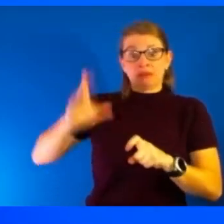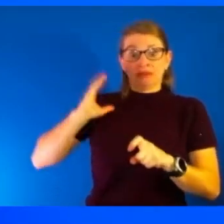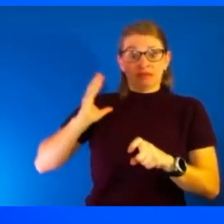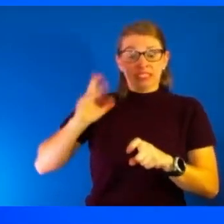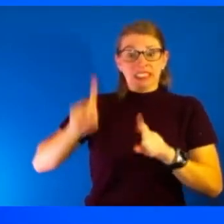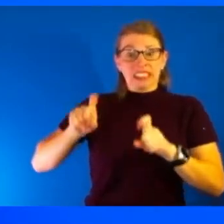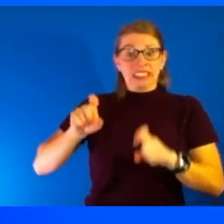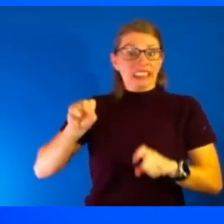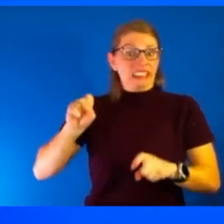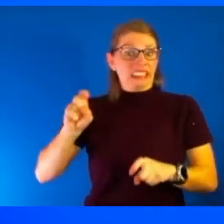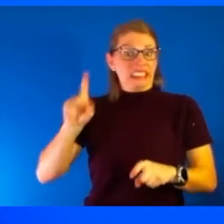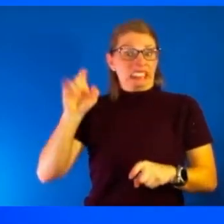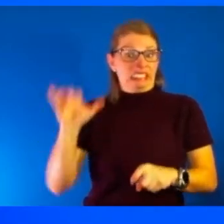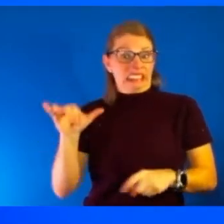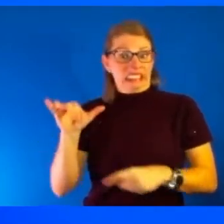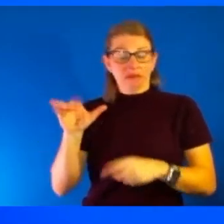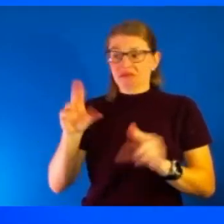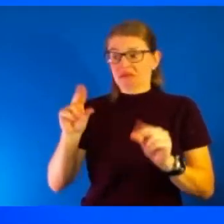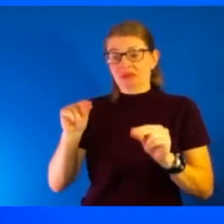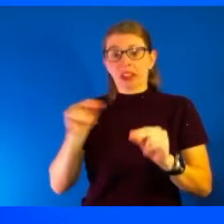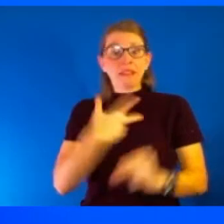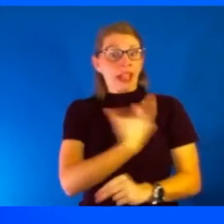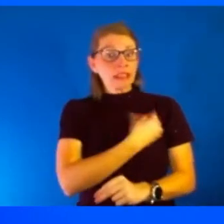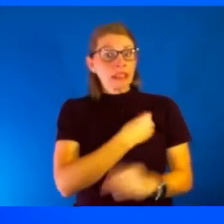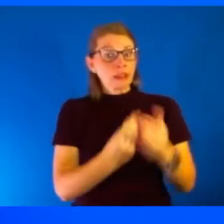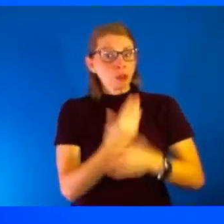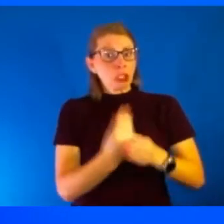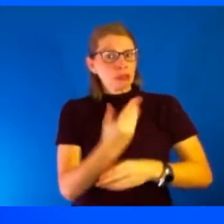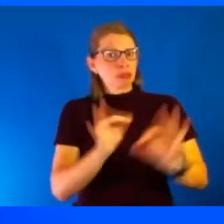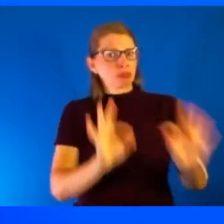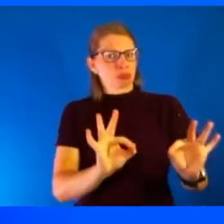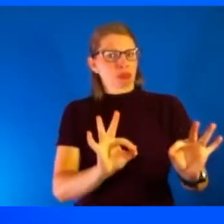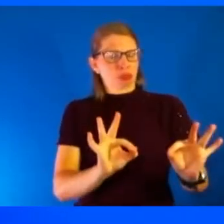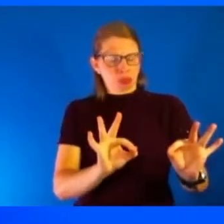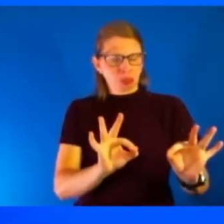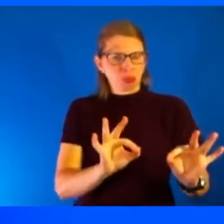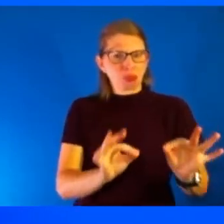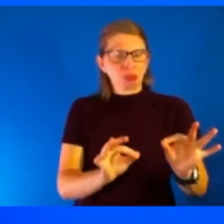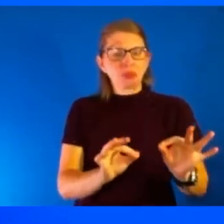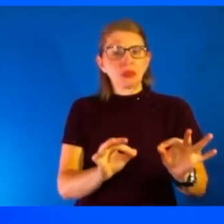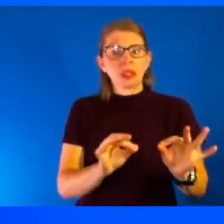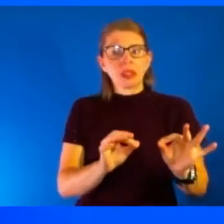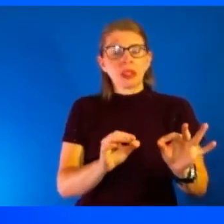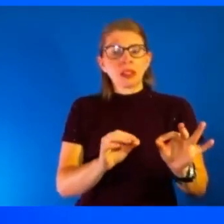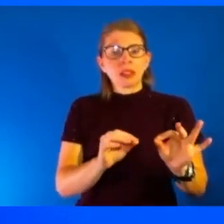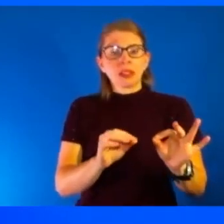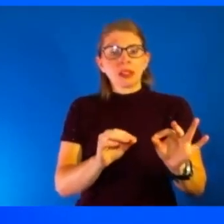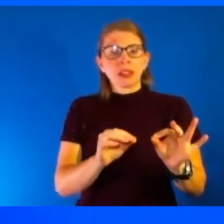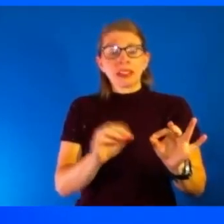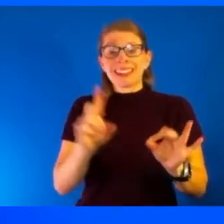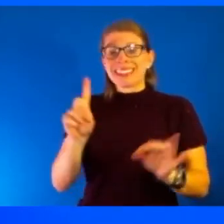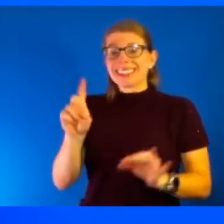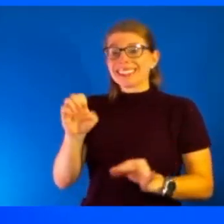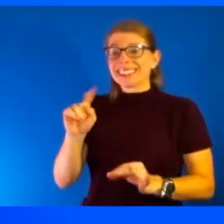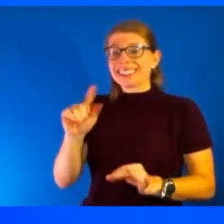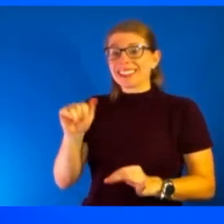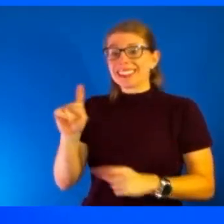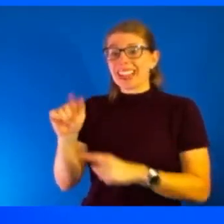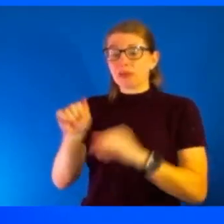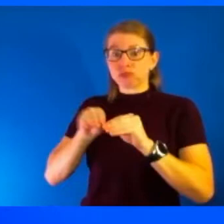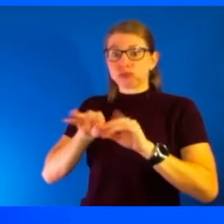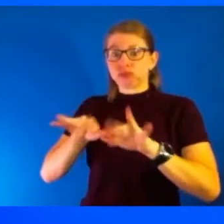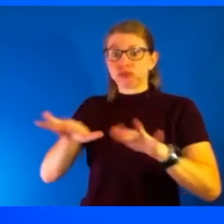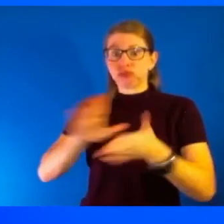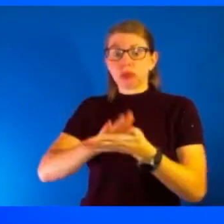focused on vaccines, rightfully so. That's one of our best tools in the toolkit. But now, once we have the Delta surge and schools are reopening and